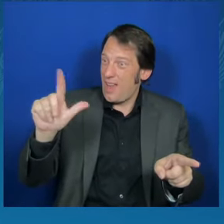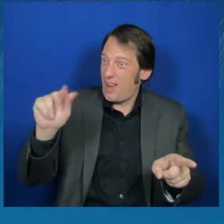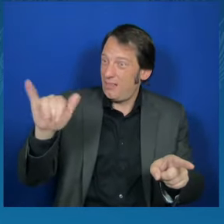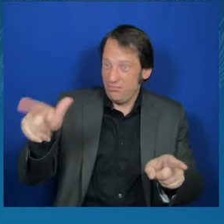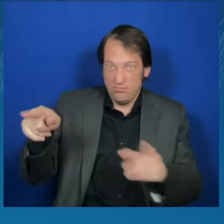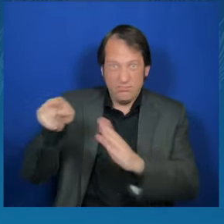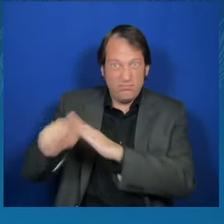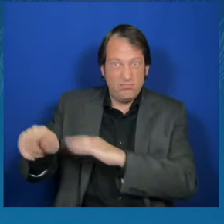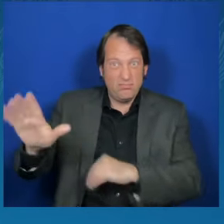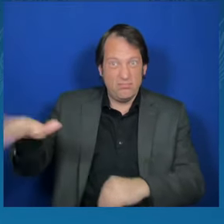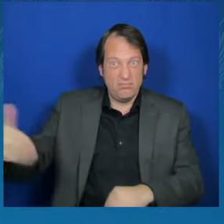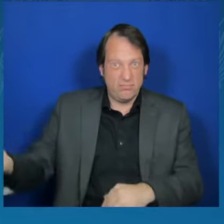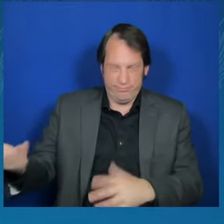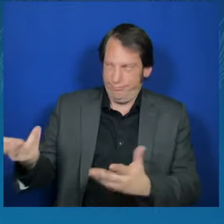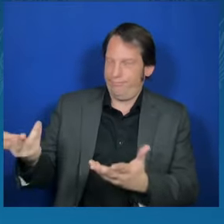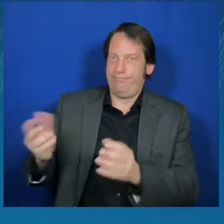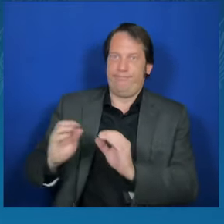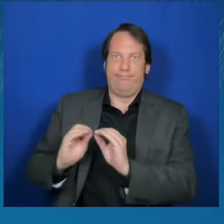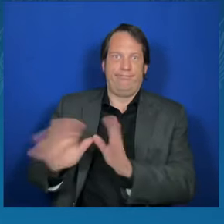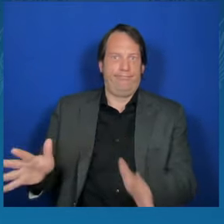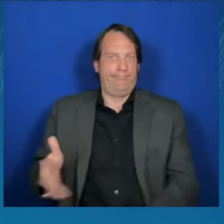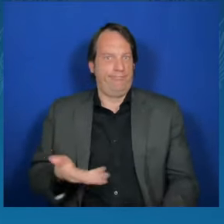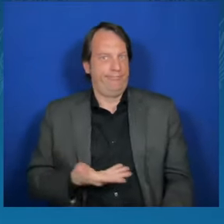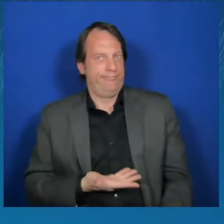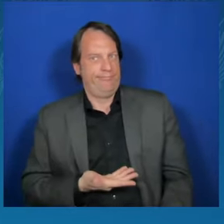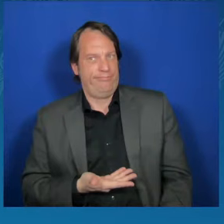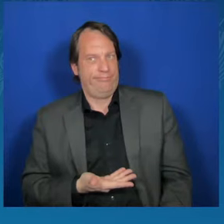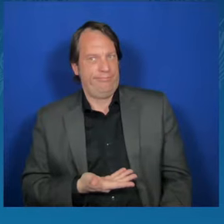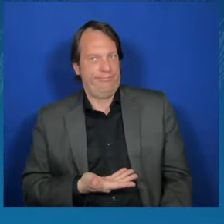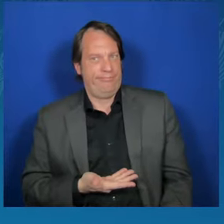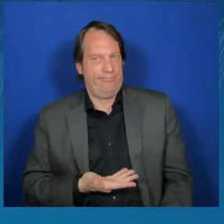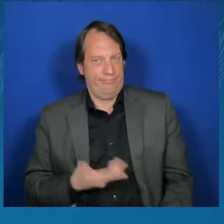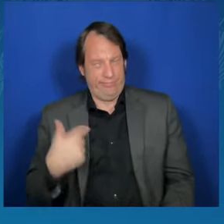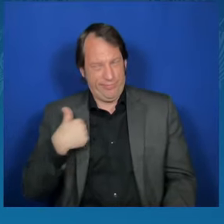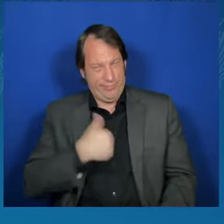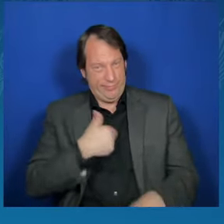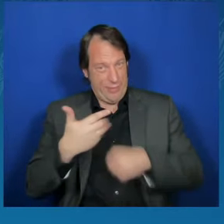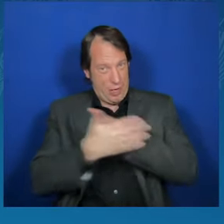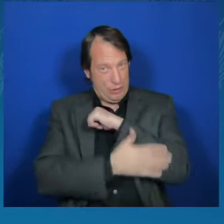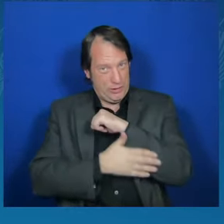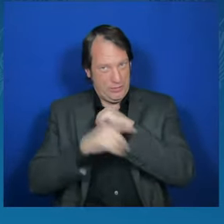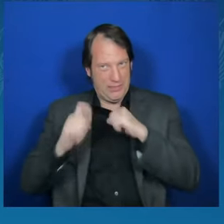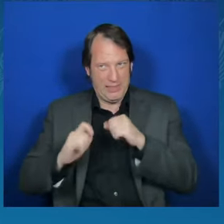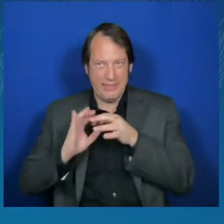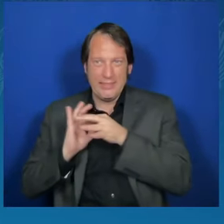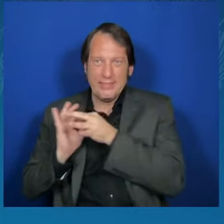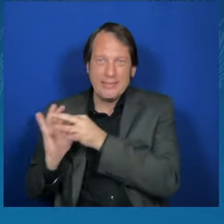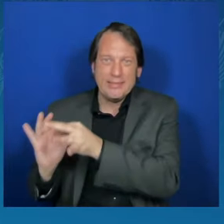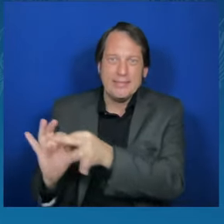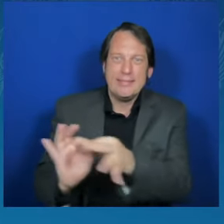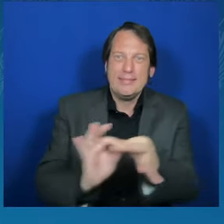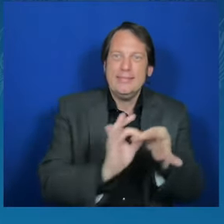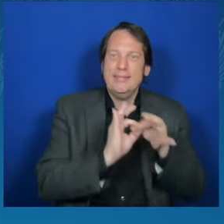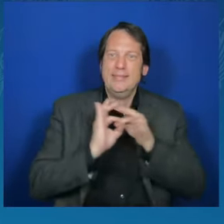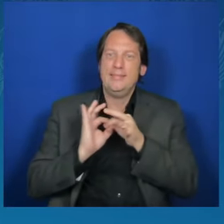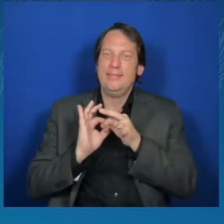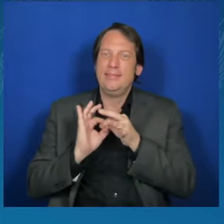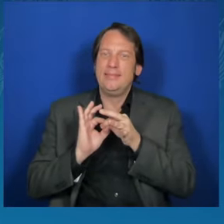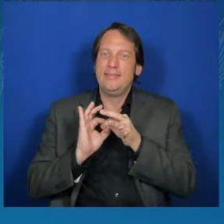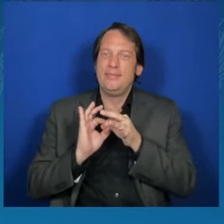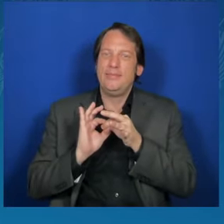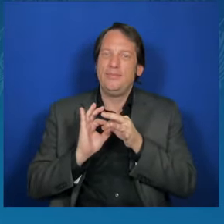nation. And as it relates to the supplemental, we have been clear, the president and I, both in private